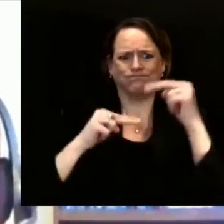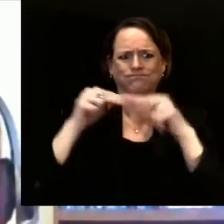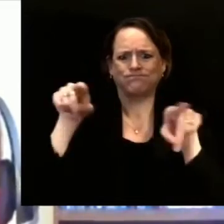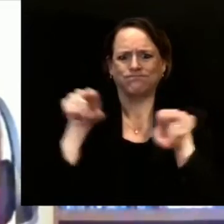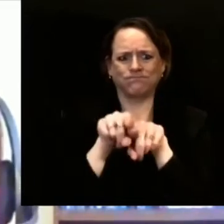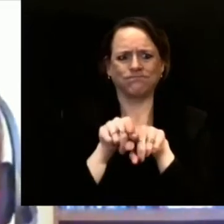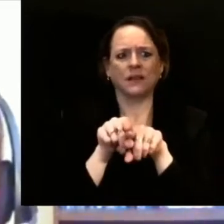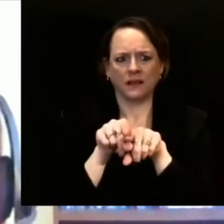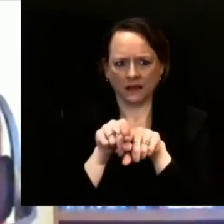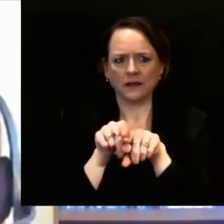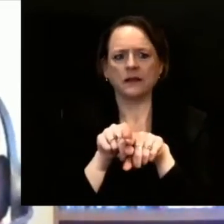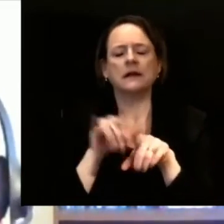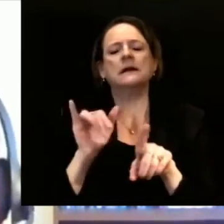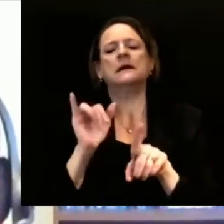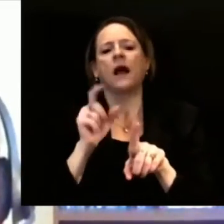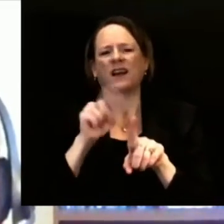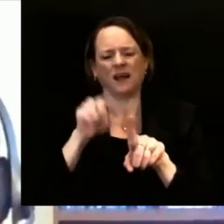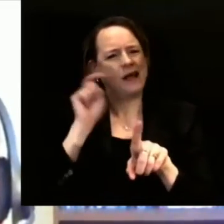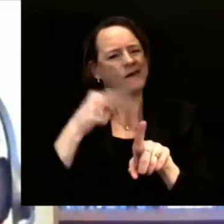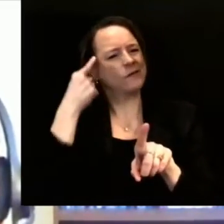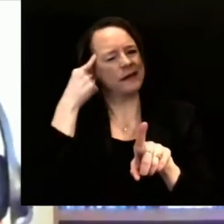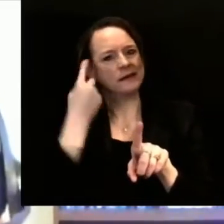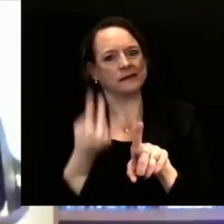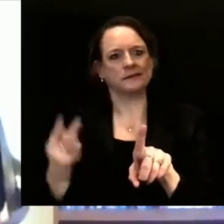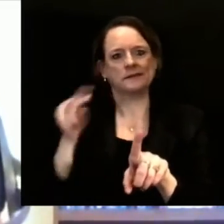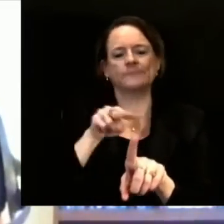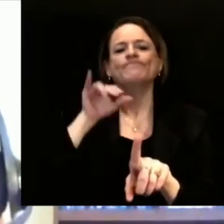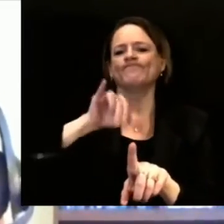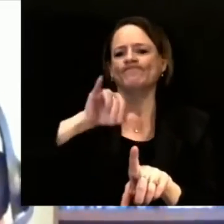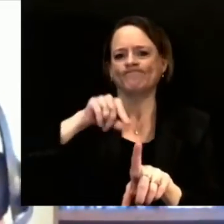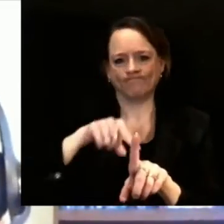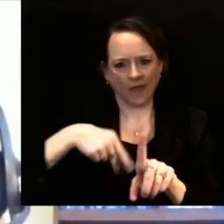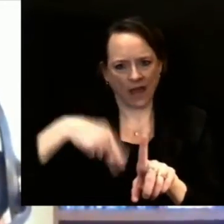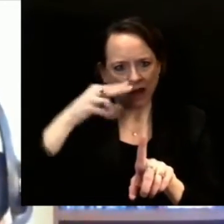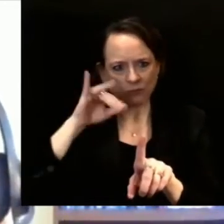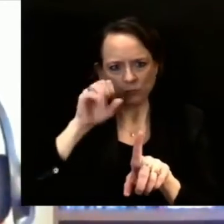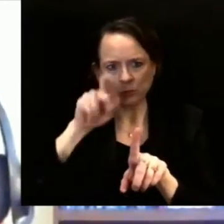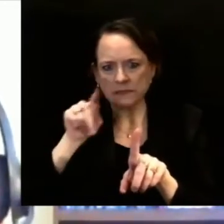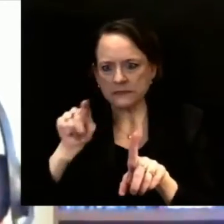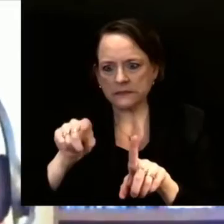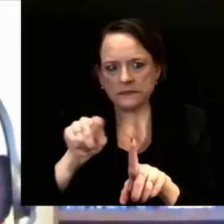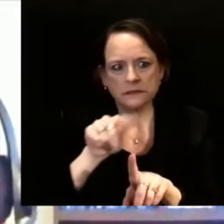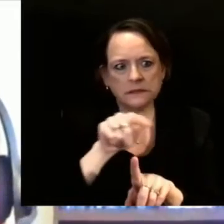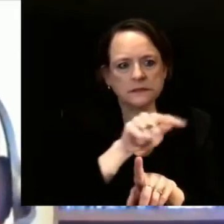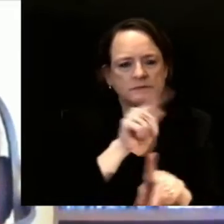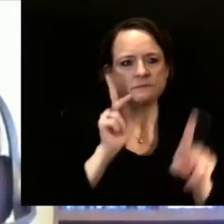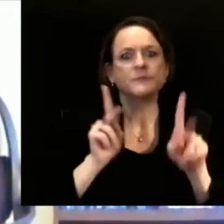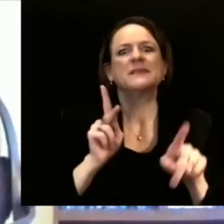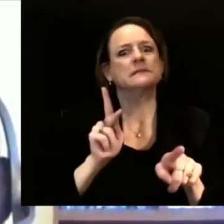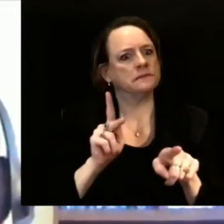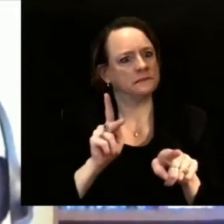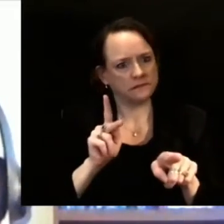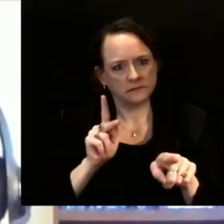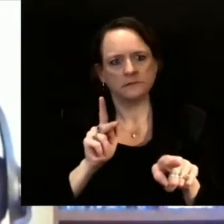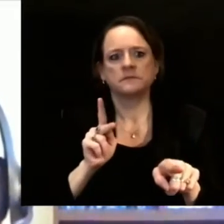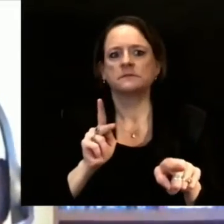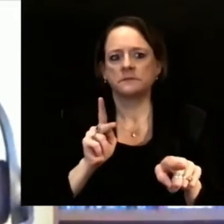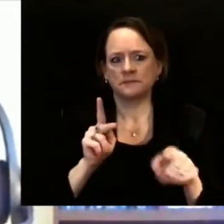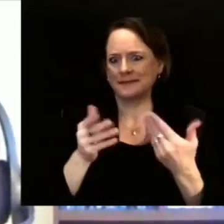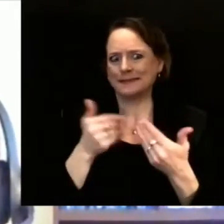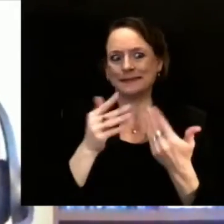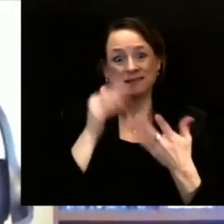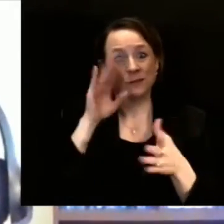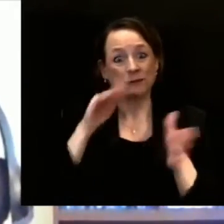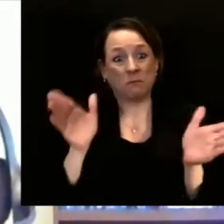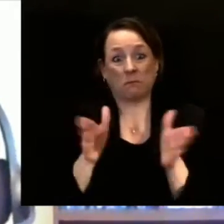those principles of the risk of disease spread and the risk of sequelae of living in a congregate setting,